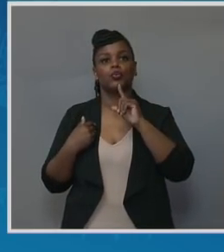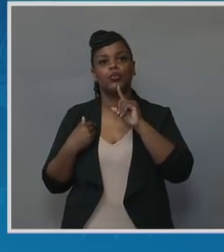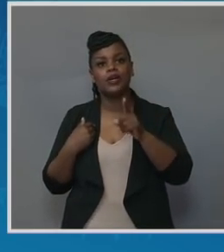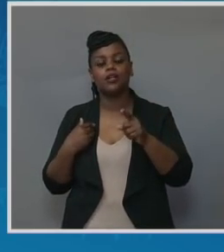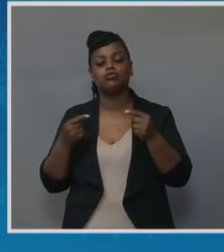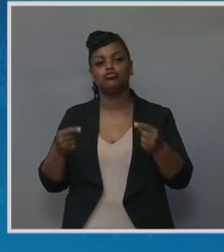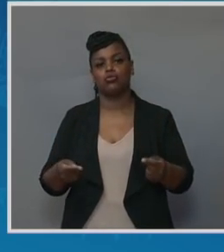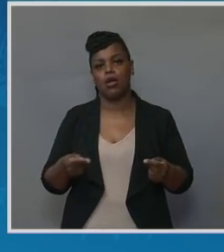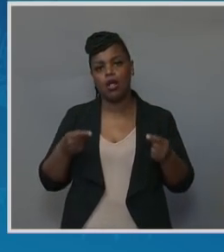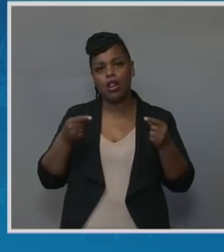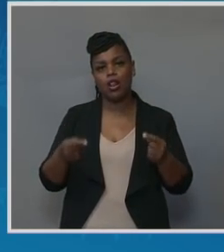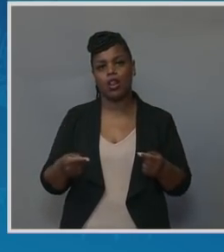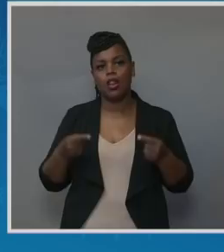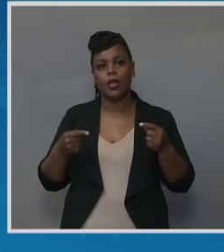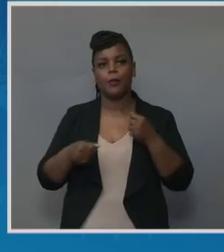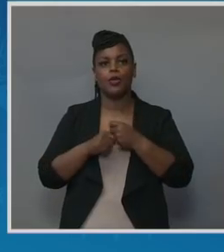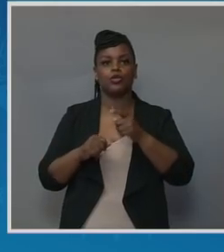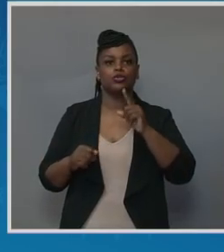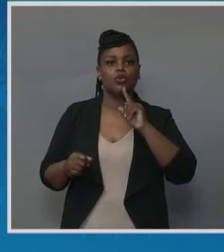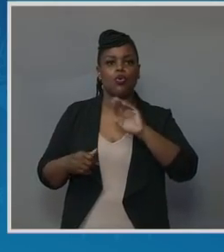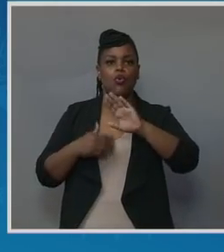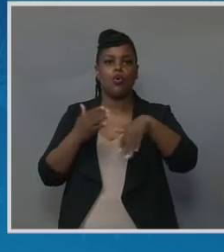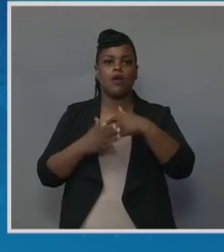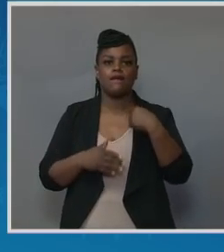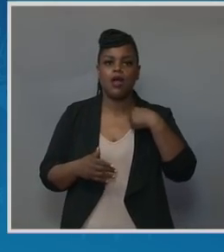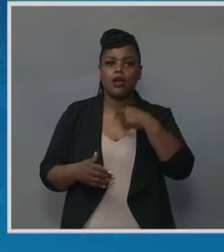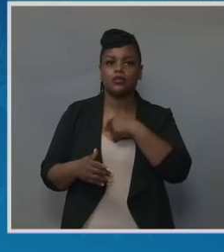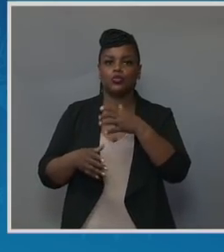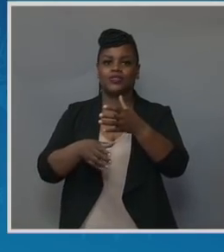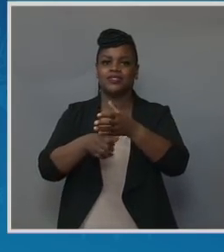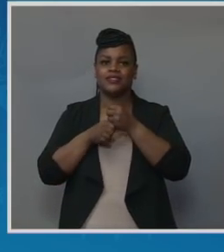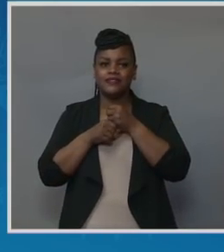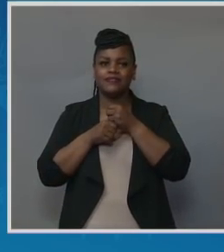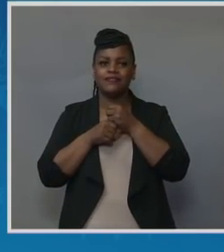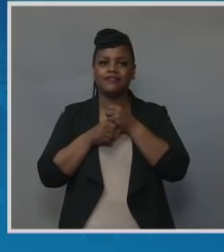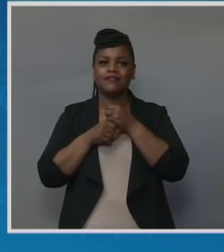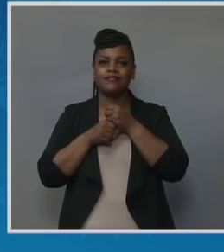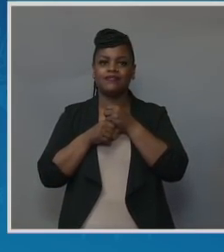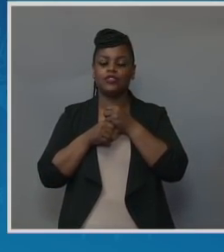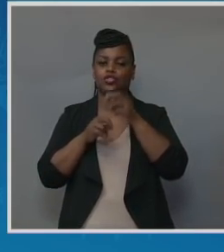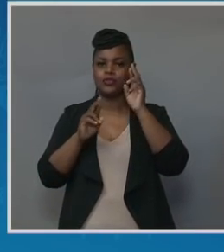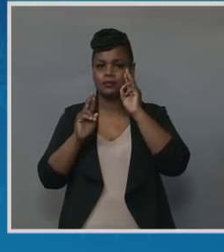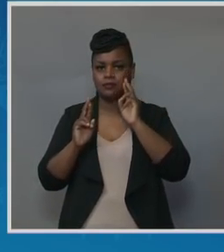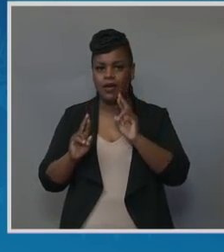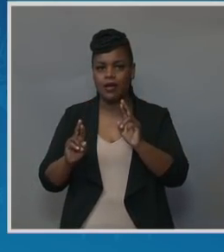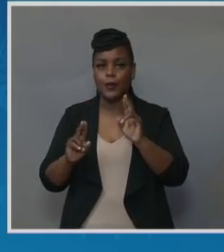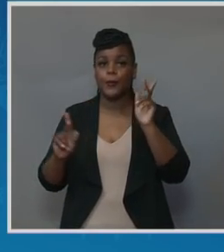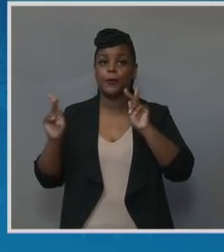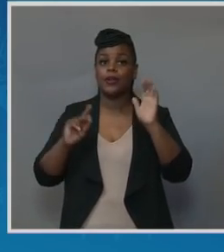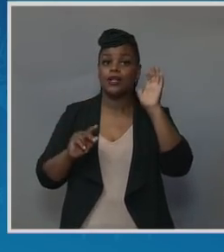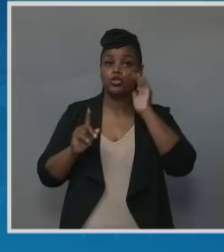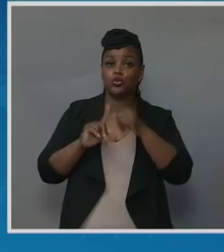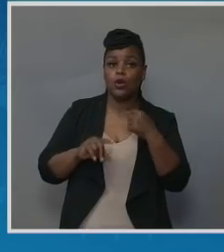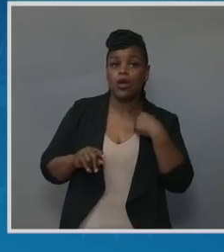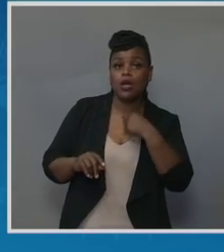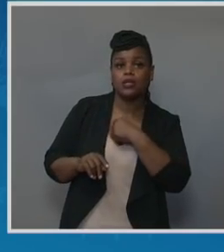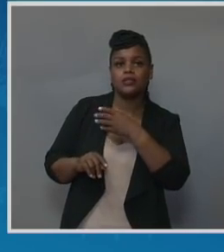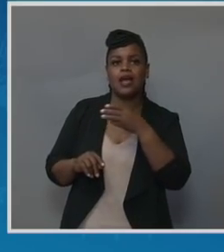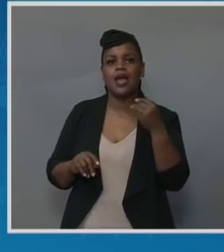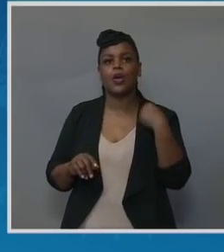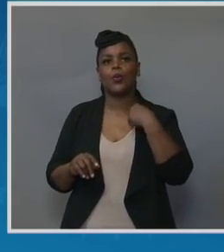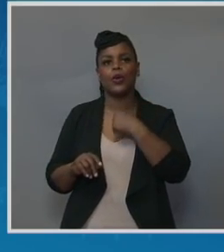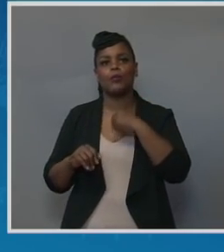ensure that each of us are treated with dignity and respect and that we are heard and that we look out for one another. Madam Vice President.